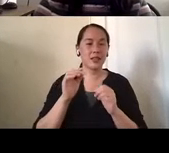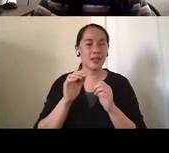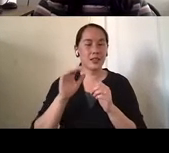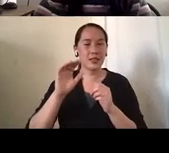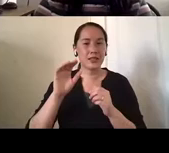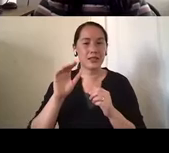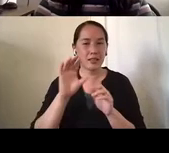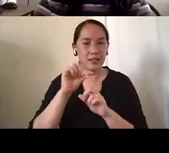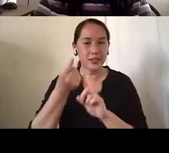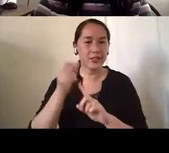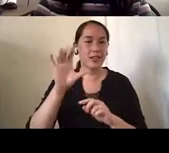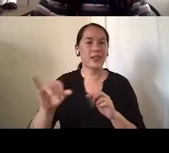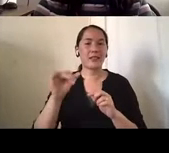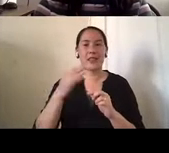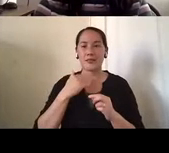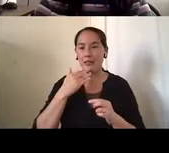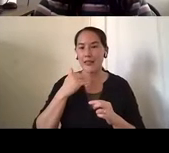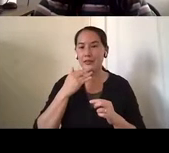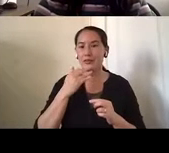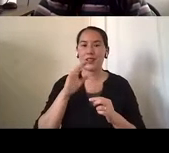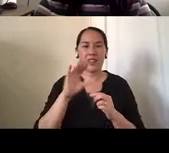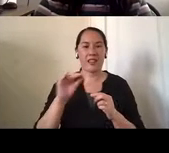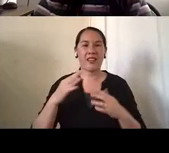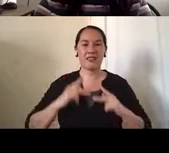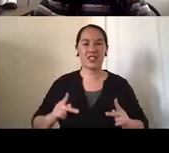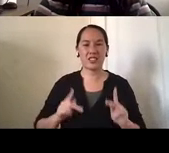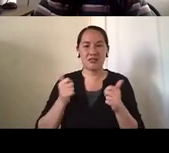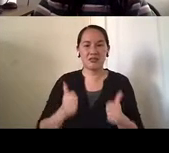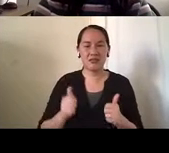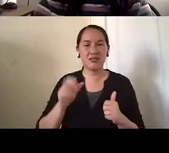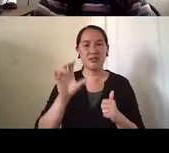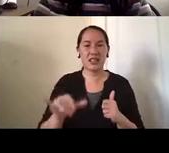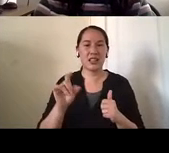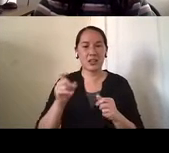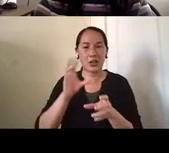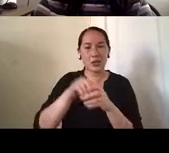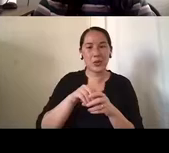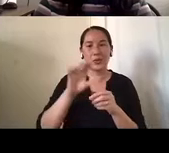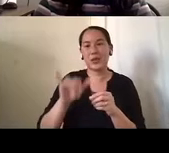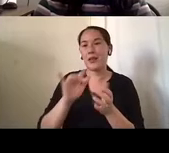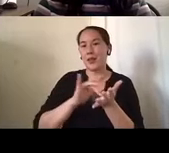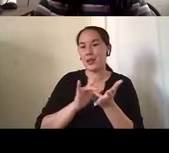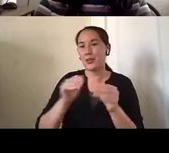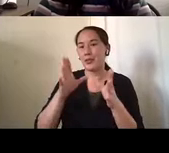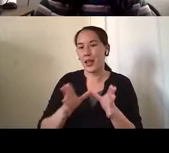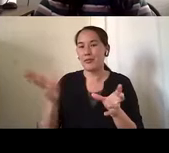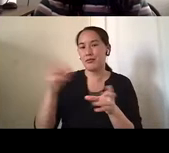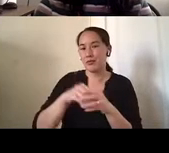uh, and his functional and physical decline, she definitely, you know, needed to include the medical providers in that as well.